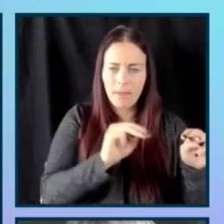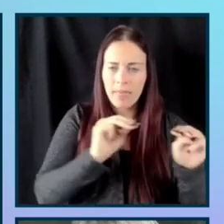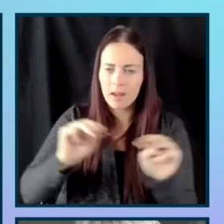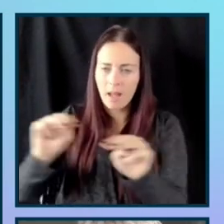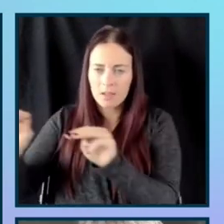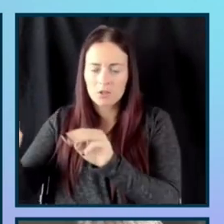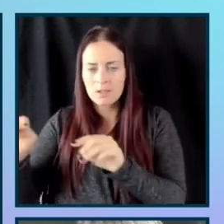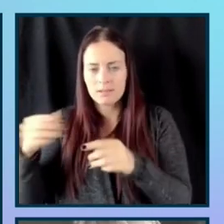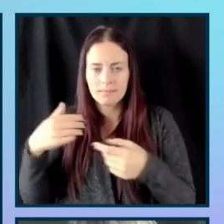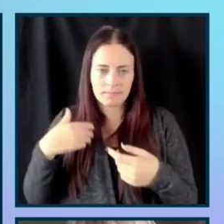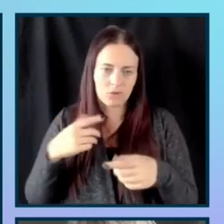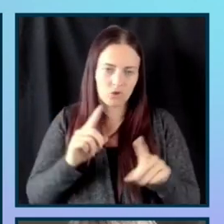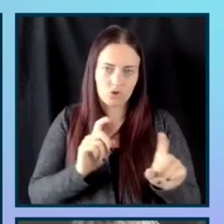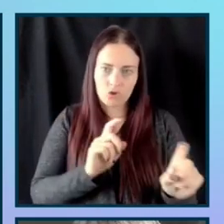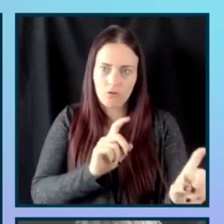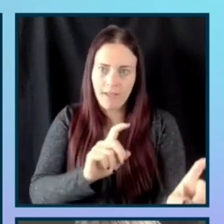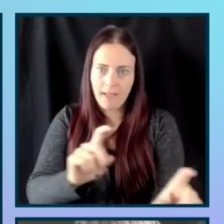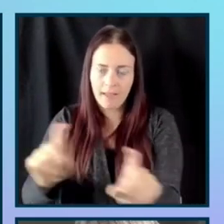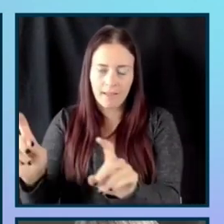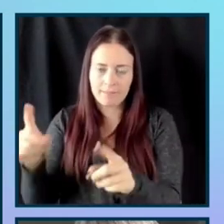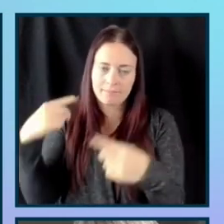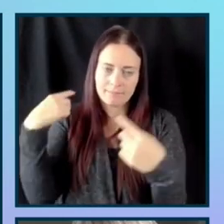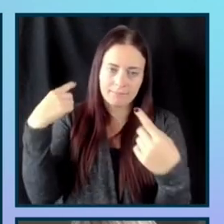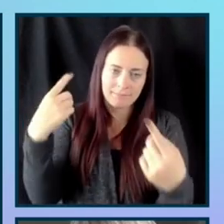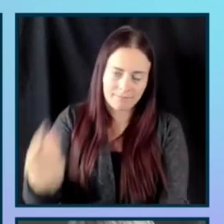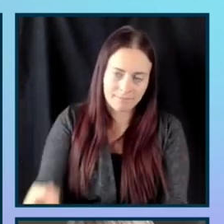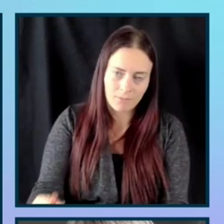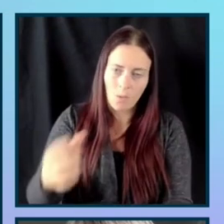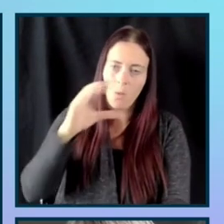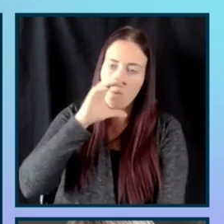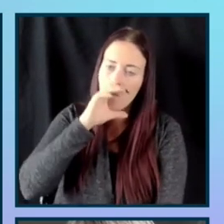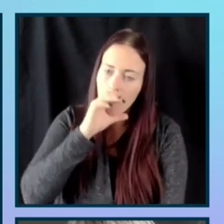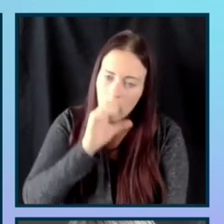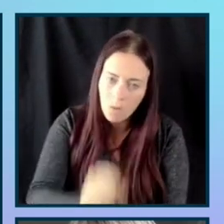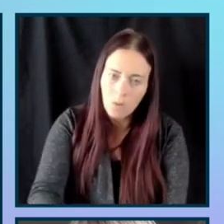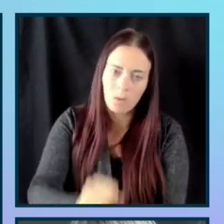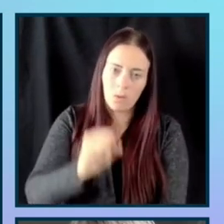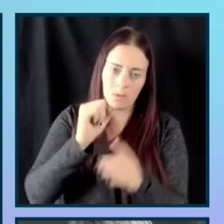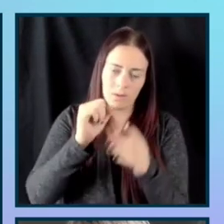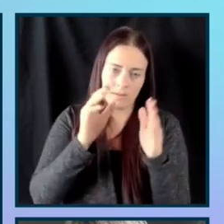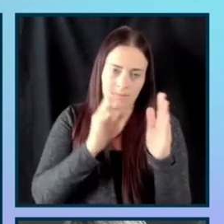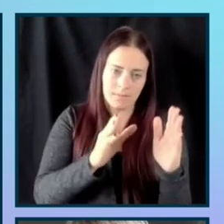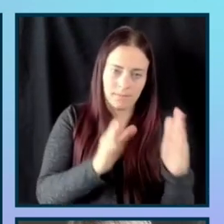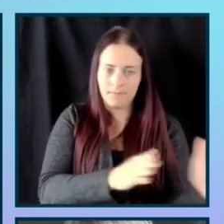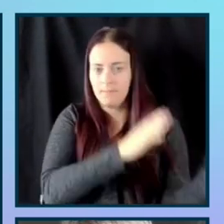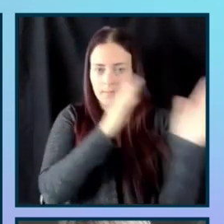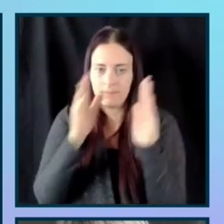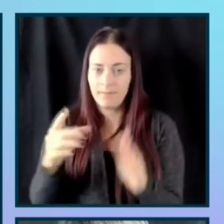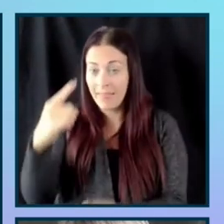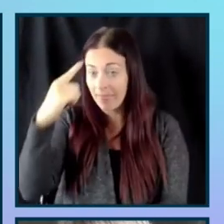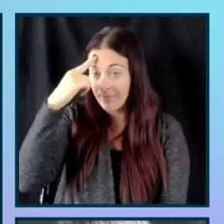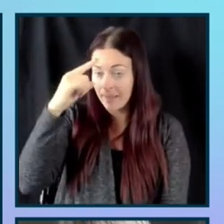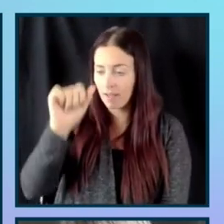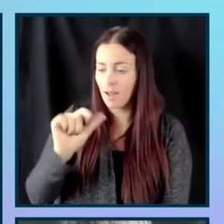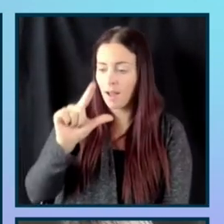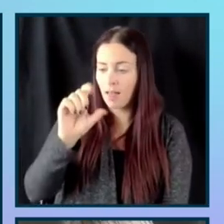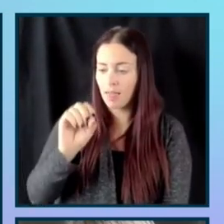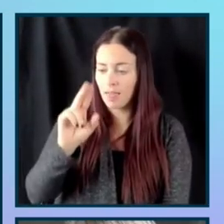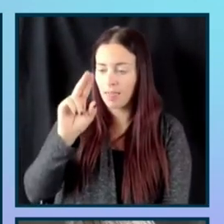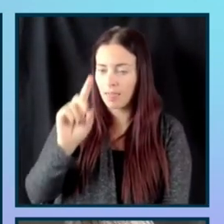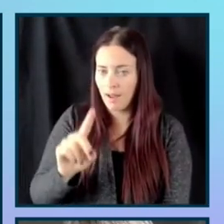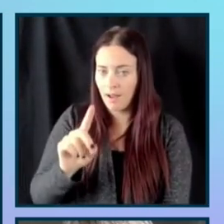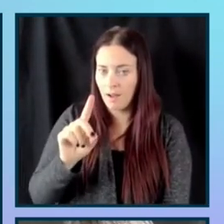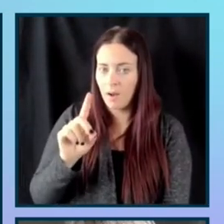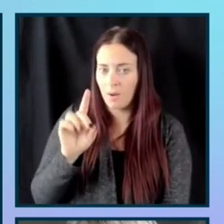survey has been around since 3,200 BC. We see that think aloud, um, which is like a think aloud usability testing,